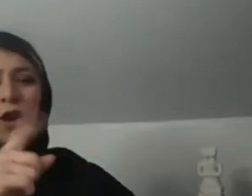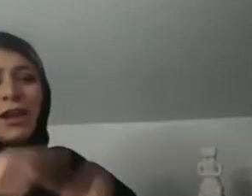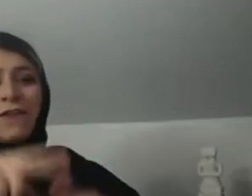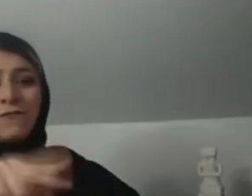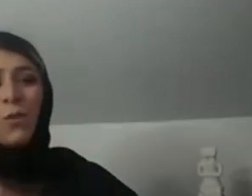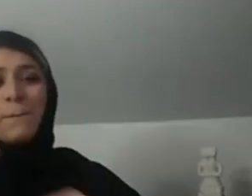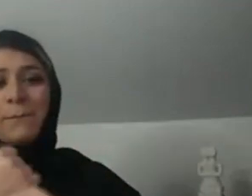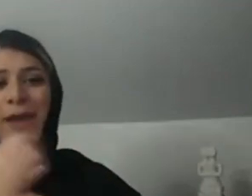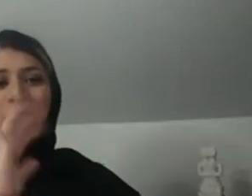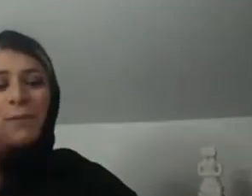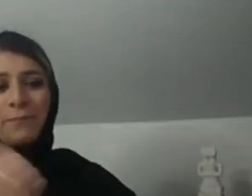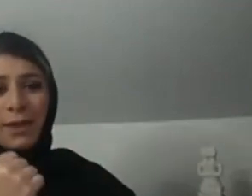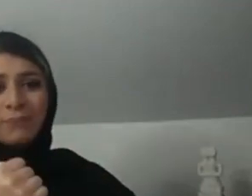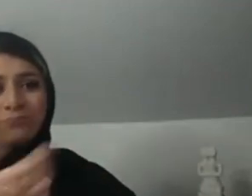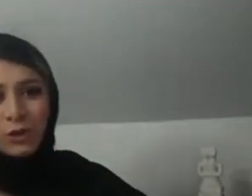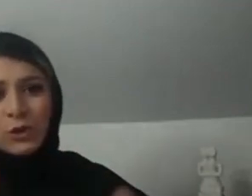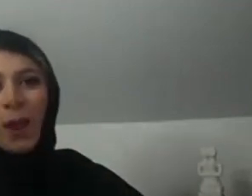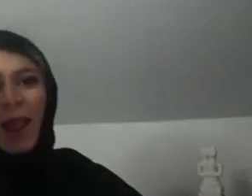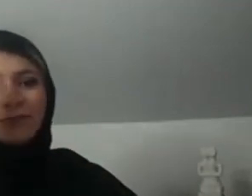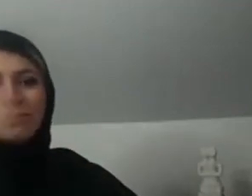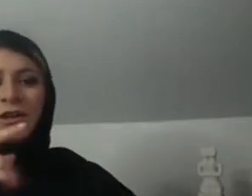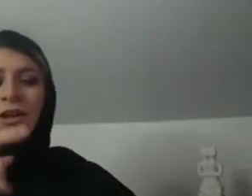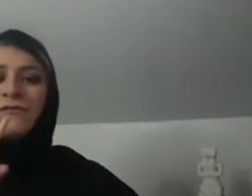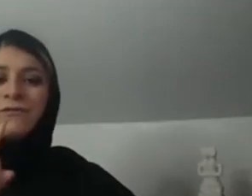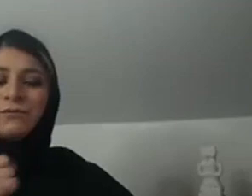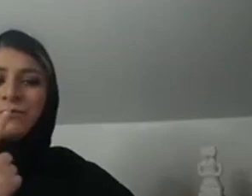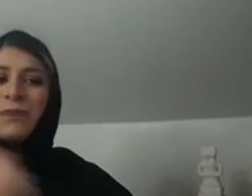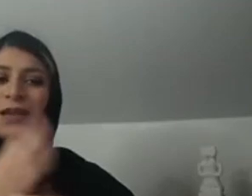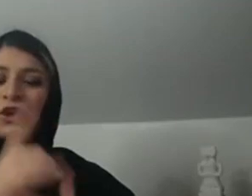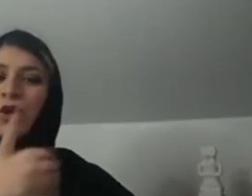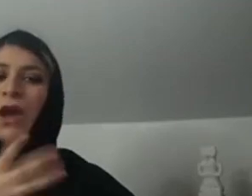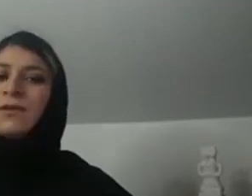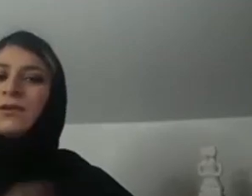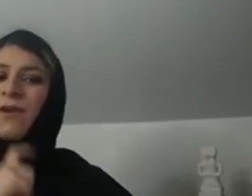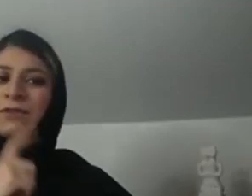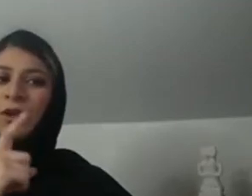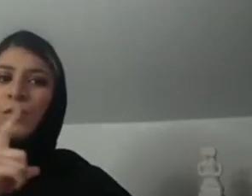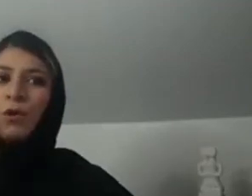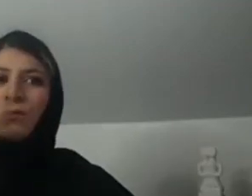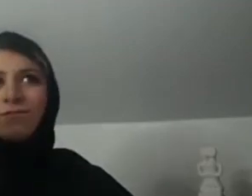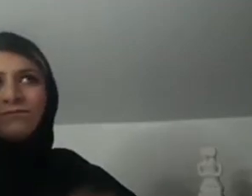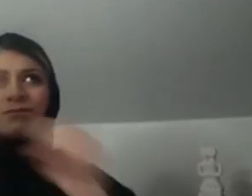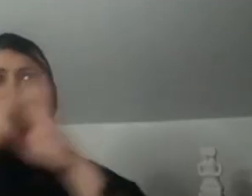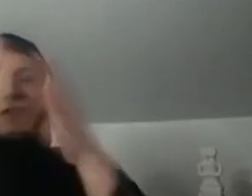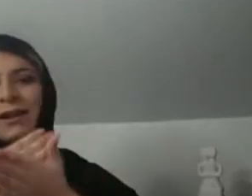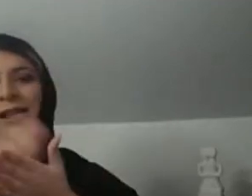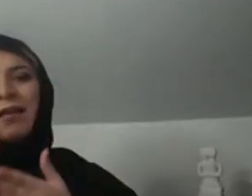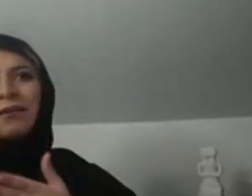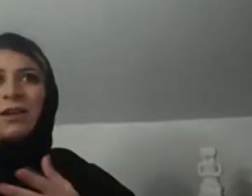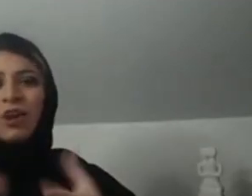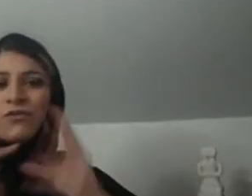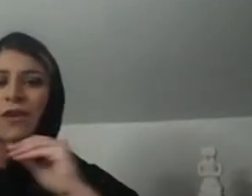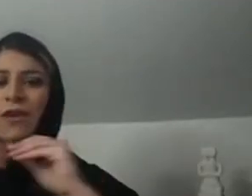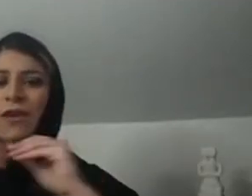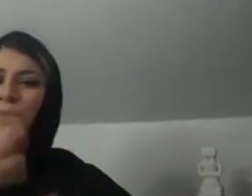Always be yourself. Any criticism that comes your way, build on it, build on it. You have to have the confidence